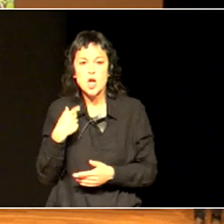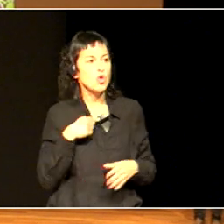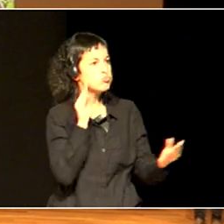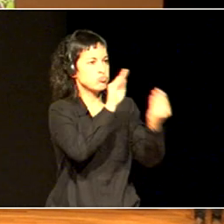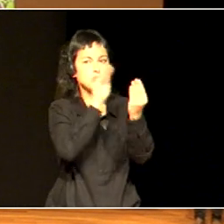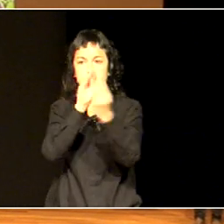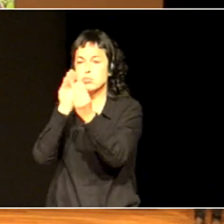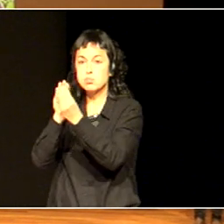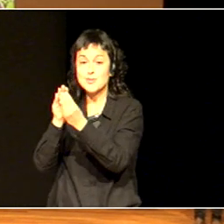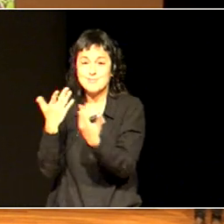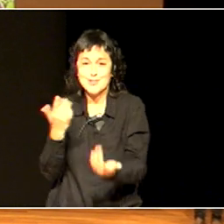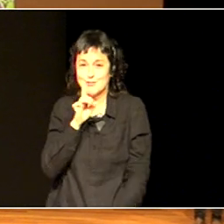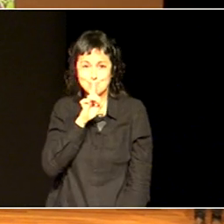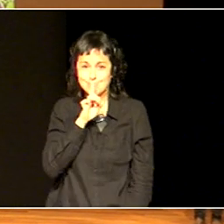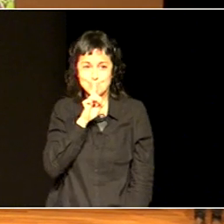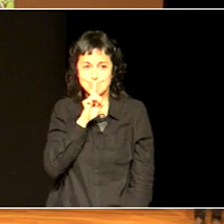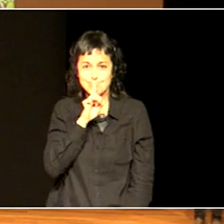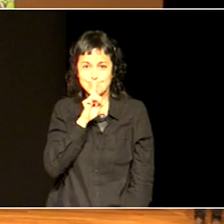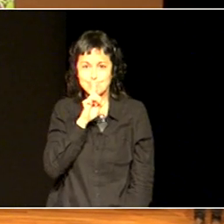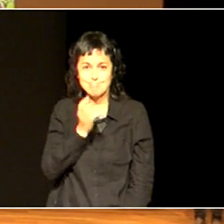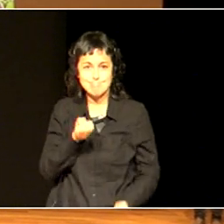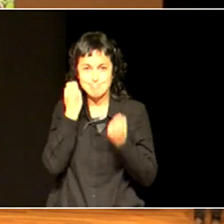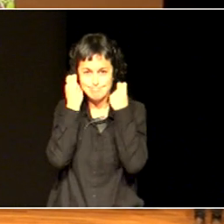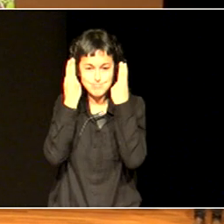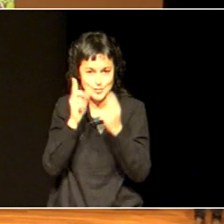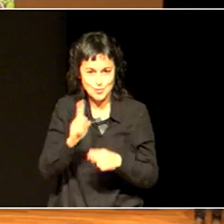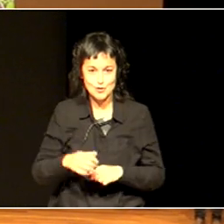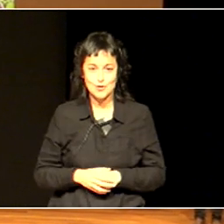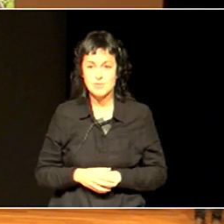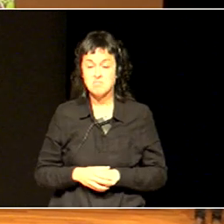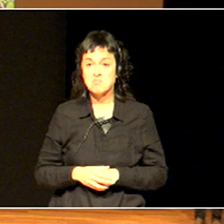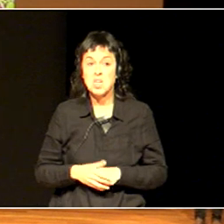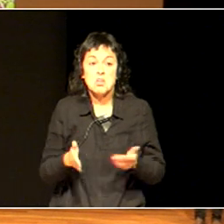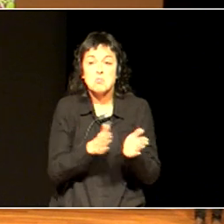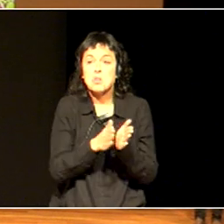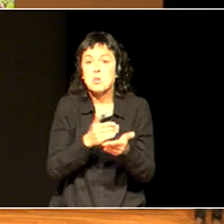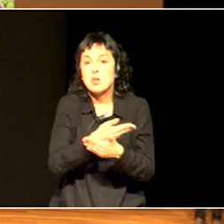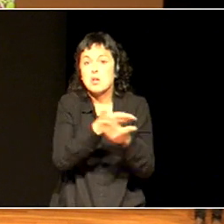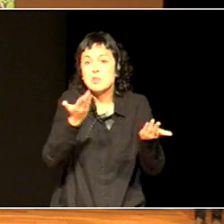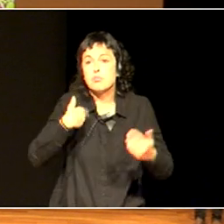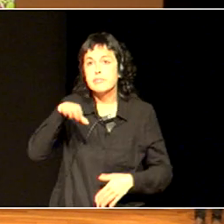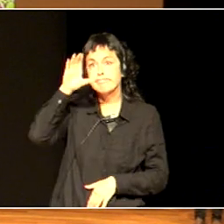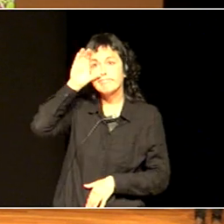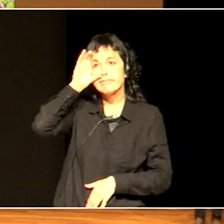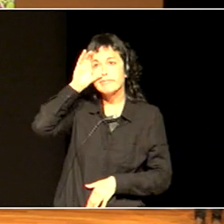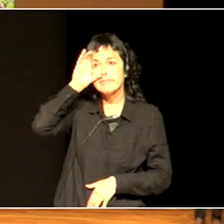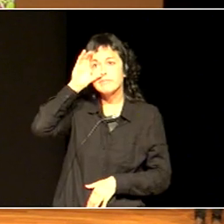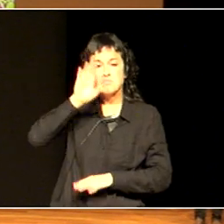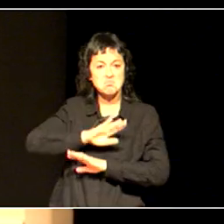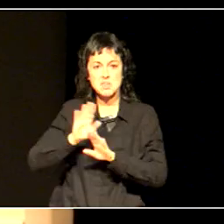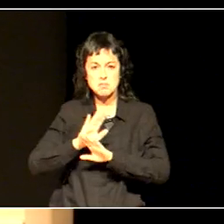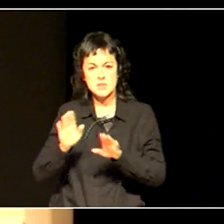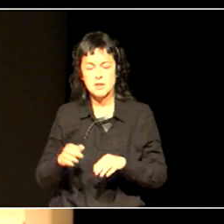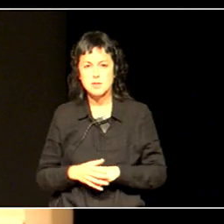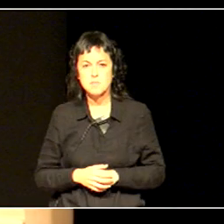And everyone else will stand back and watch. There's no culture in this faculty of standing up and speaking your